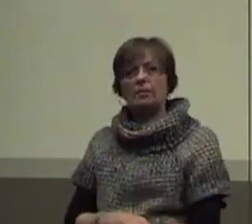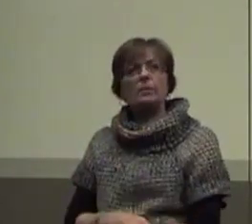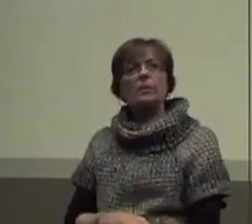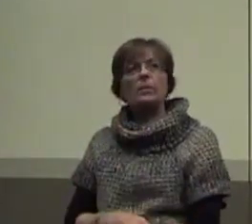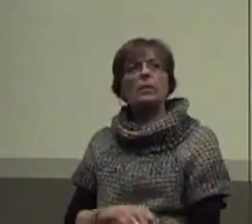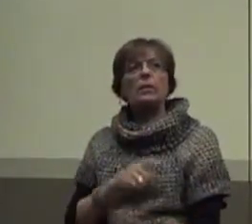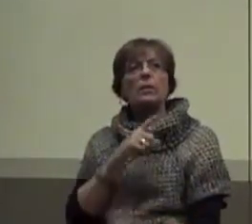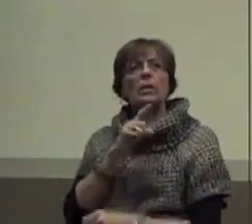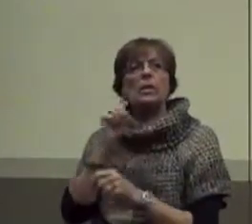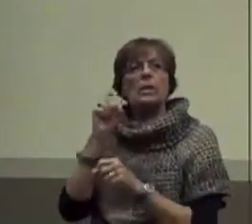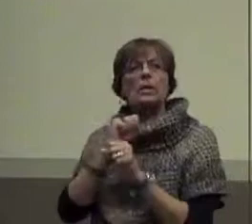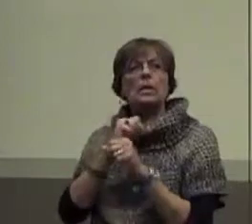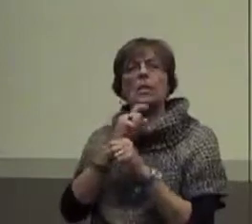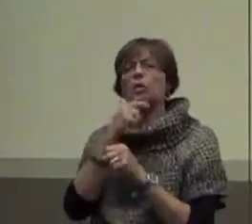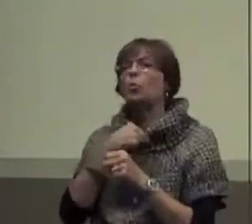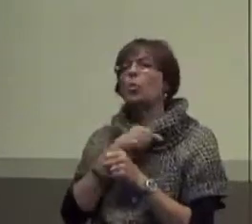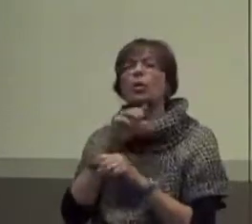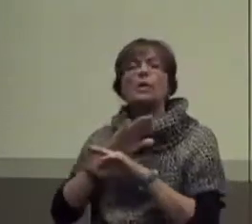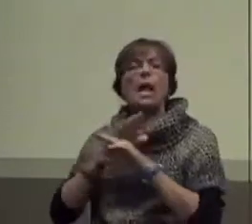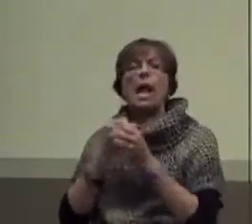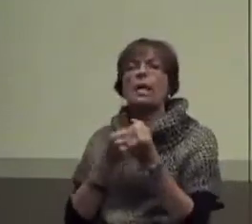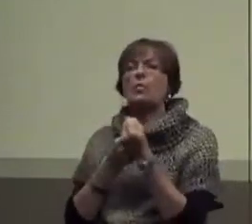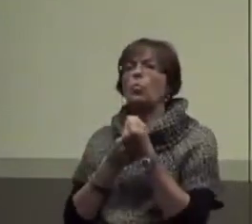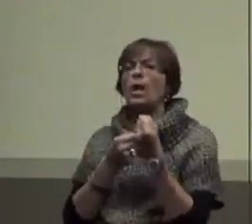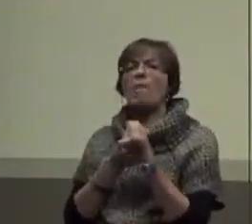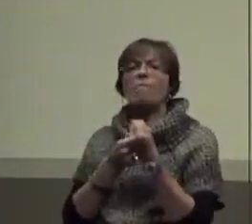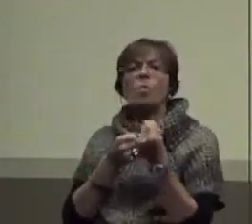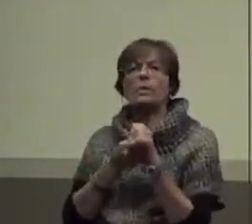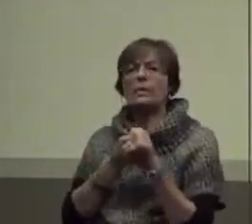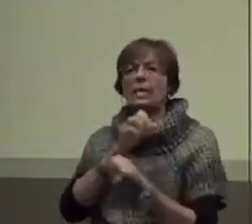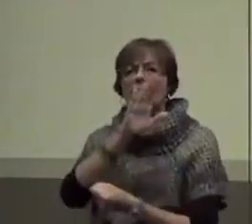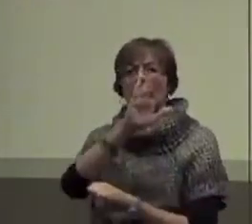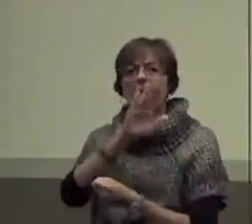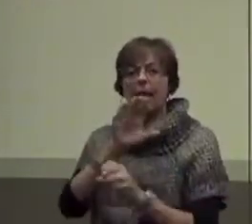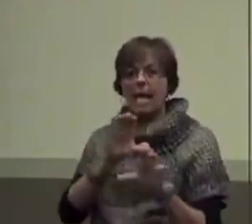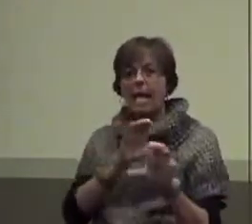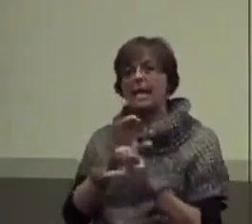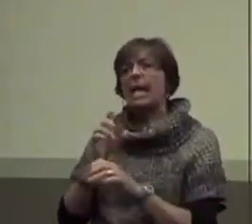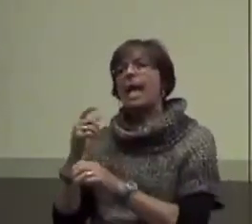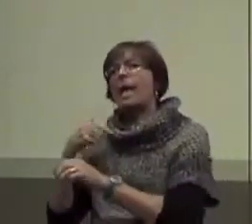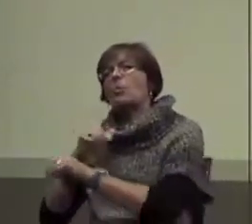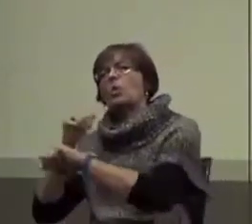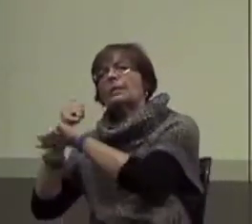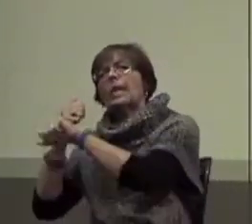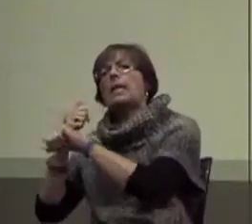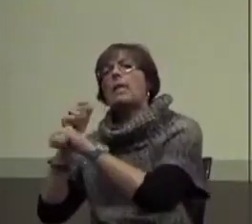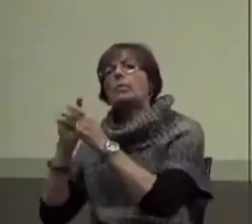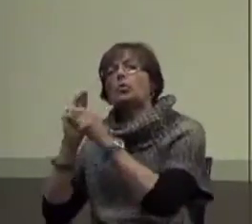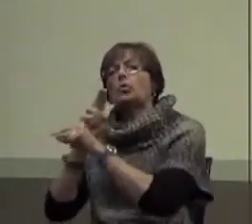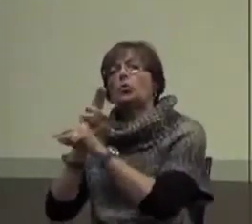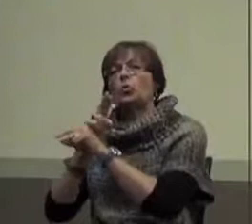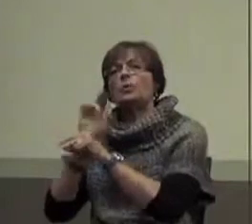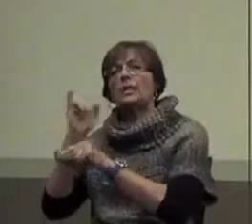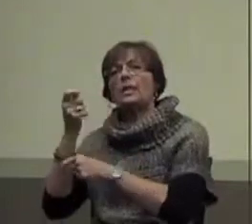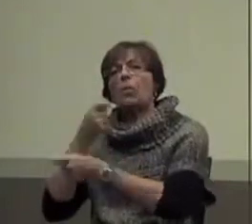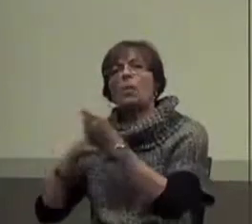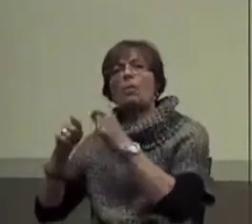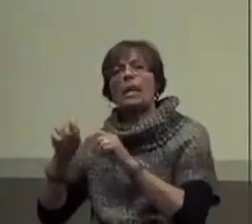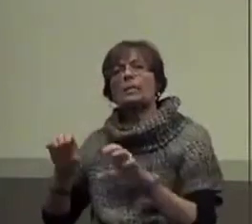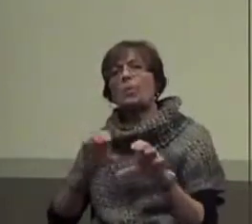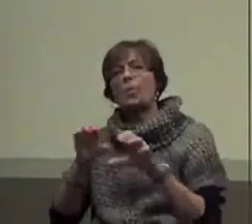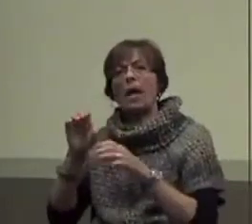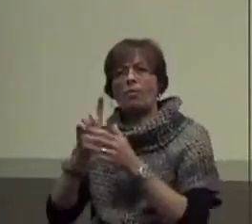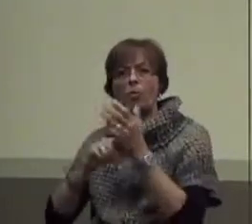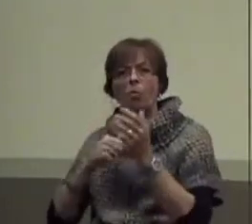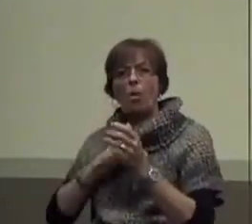What's that? You need to make sure we're not reinforcing. Okay. Good. And we're setting them up to use those replacement behaviors or whatever